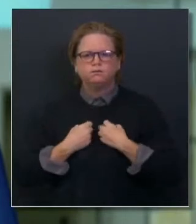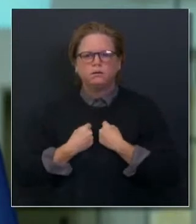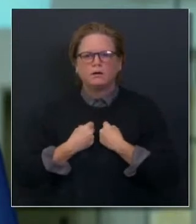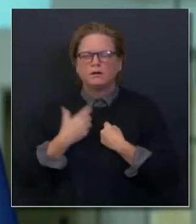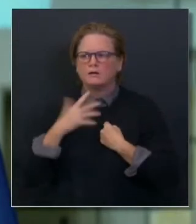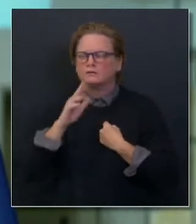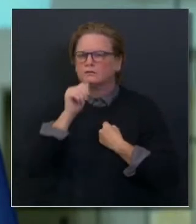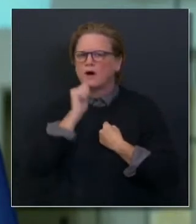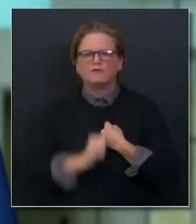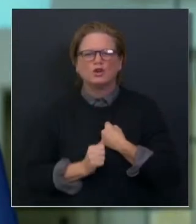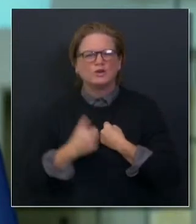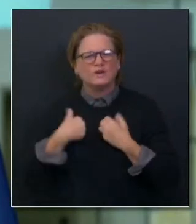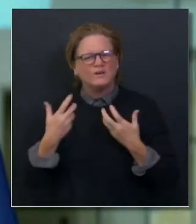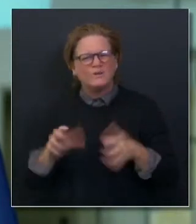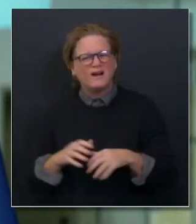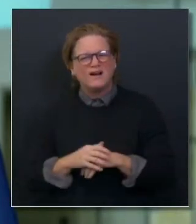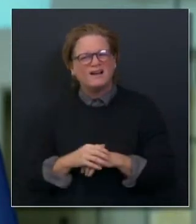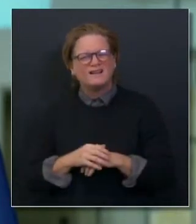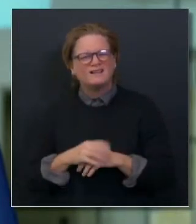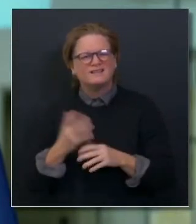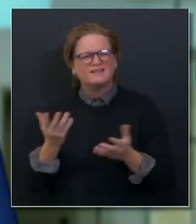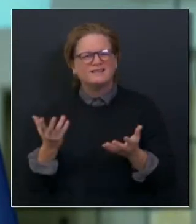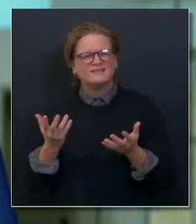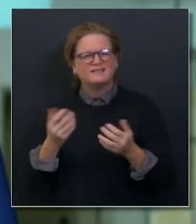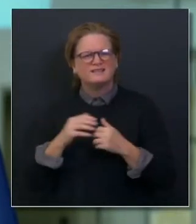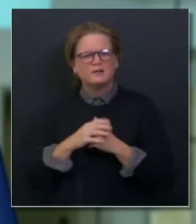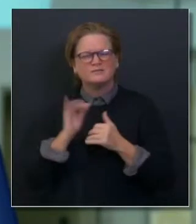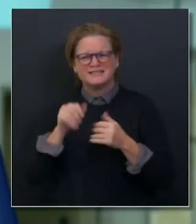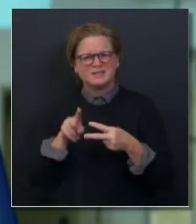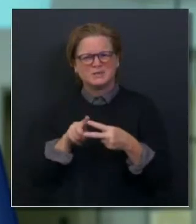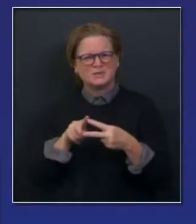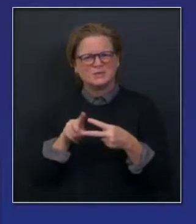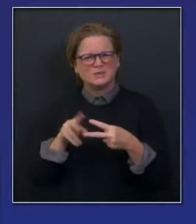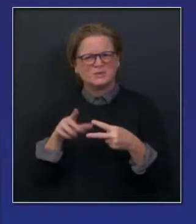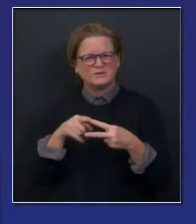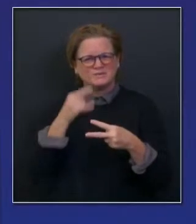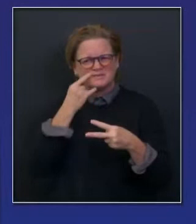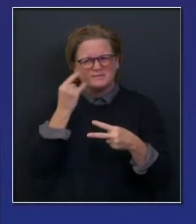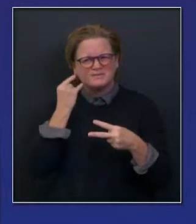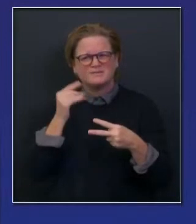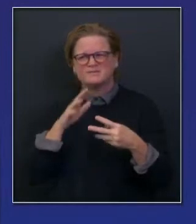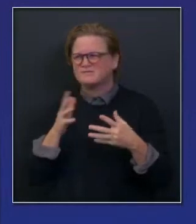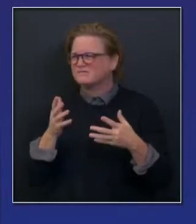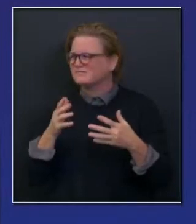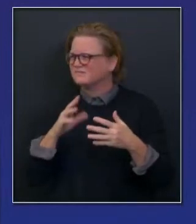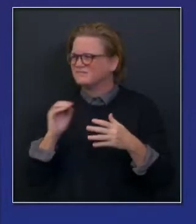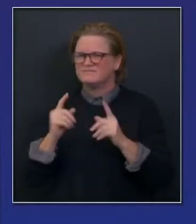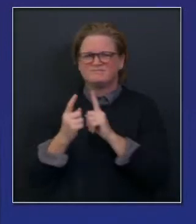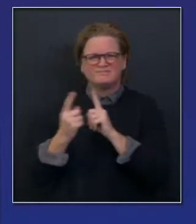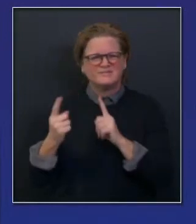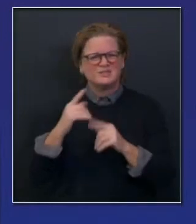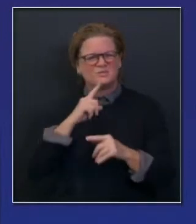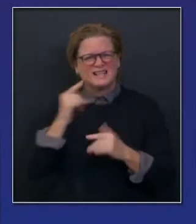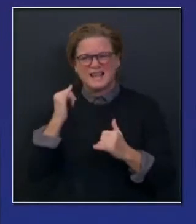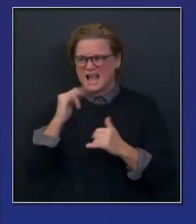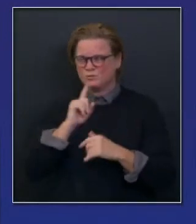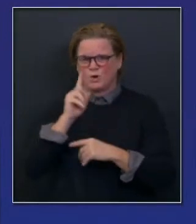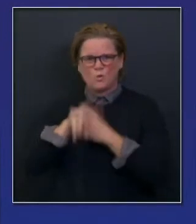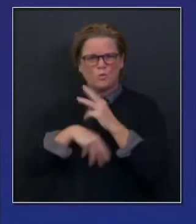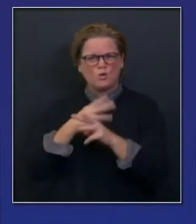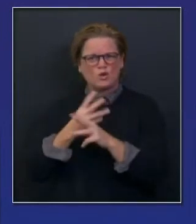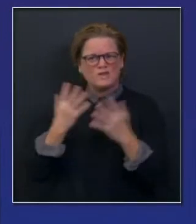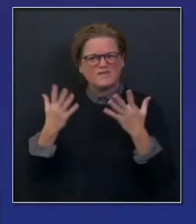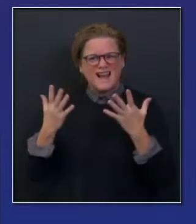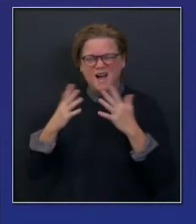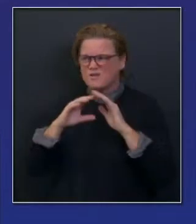call and hear a loved one's voice. So this is sober. This is the reality. This is the world we're currently living in.